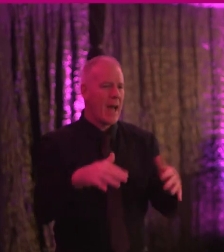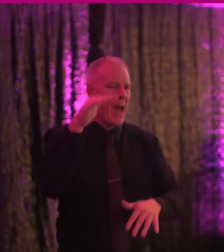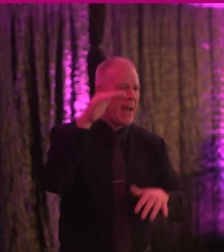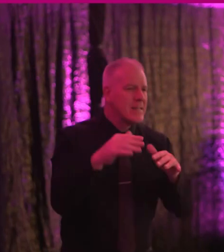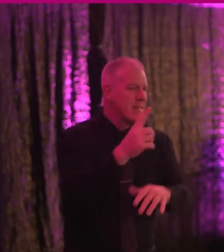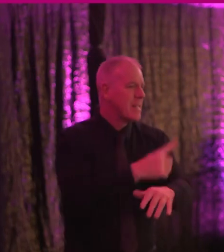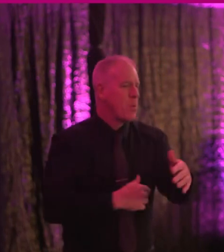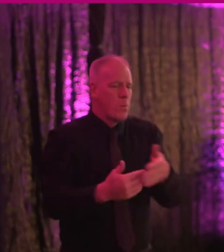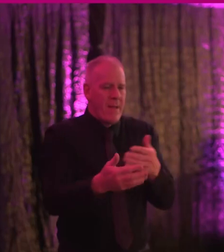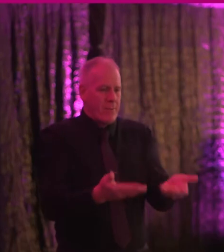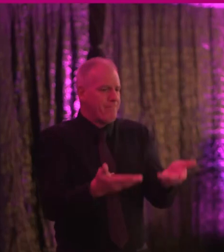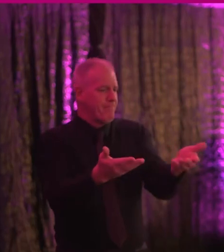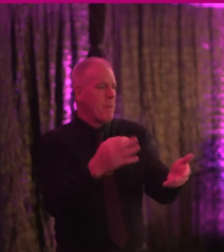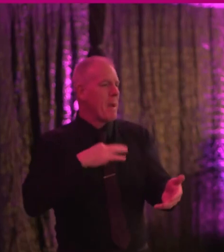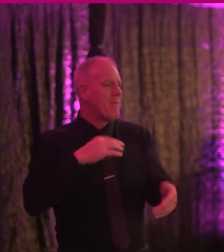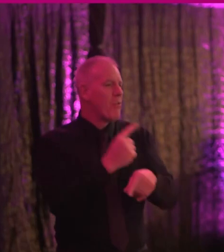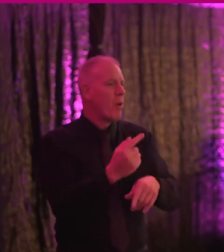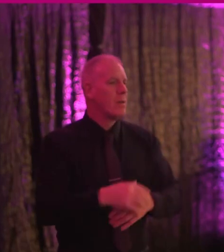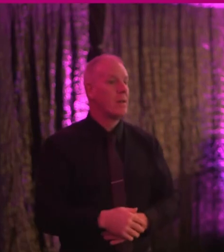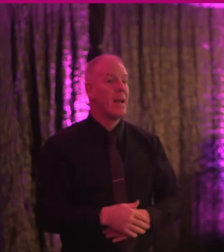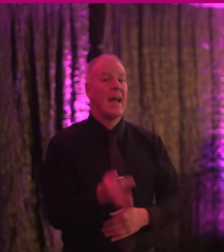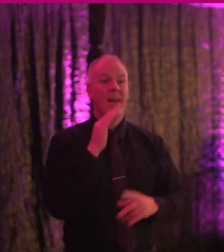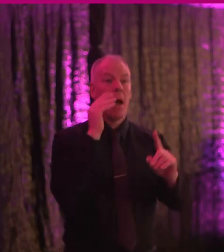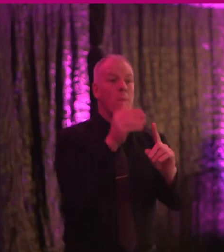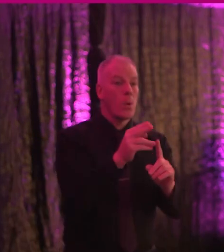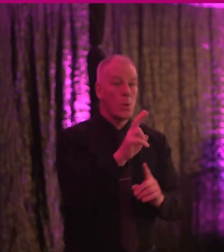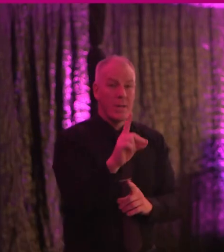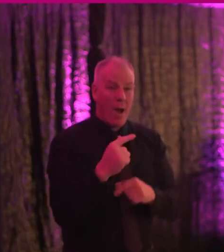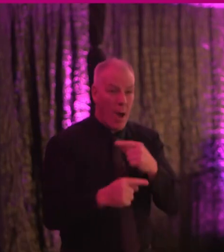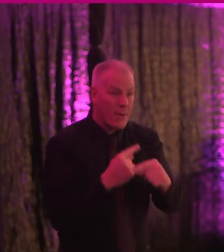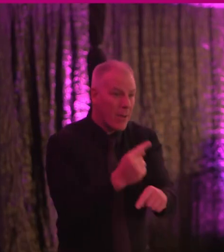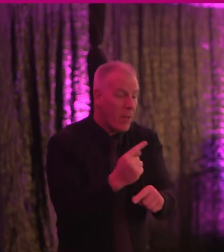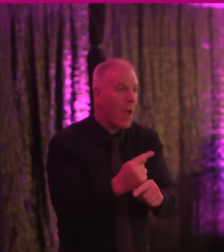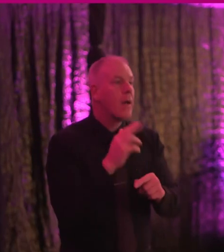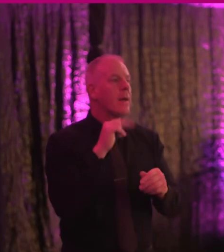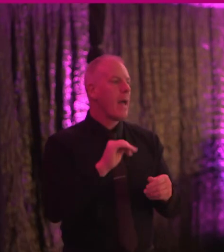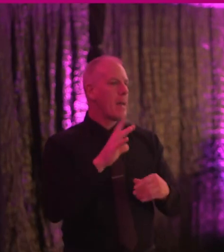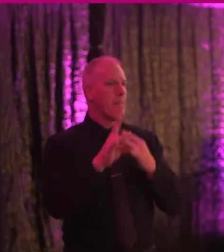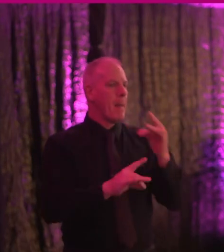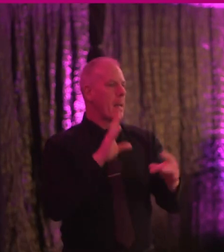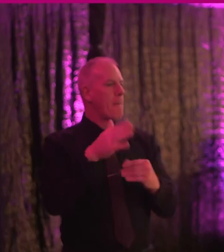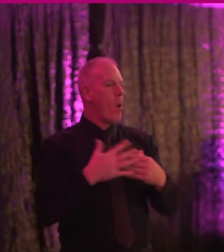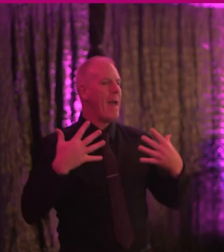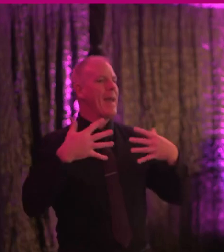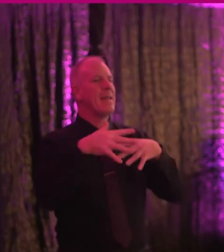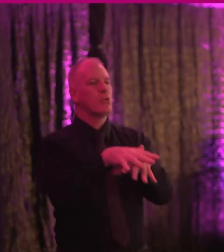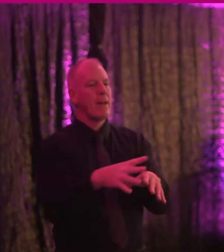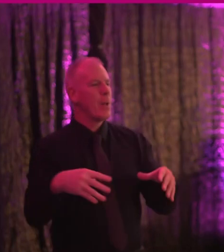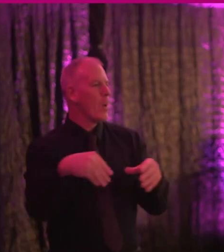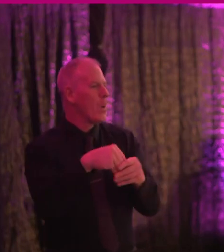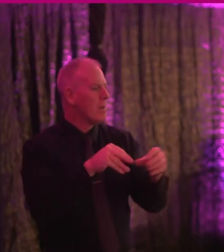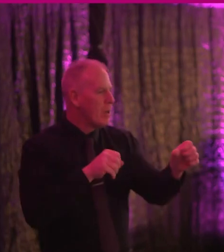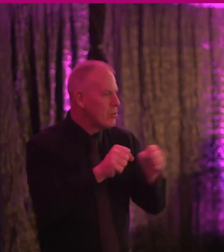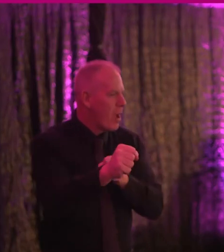If a universal design approach is followed, it will help to create more integrated and inclusive services,